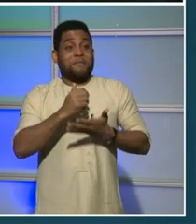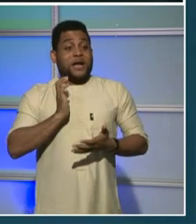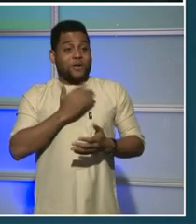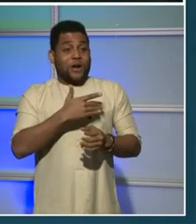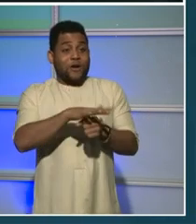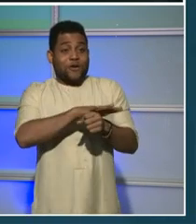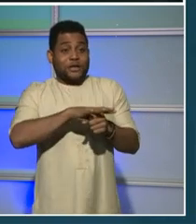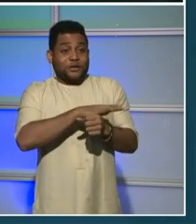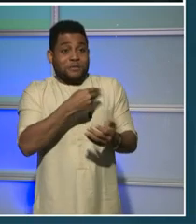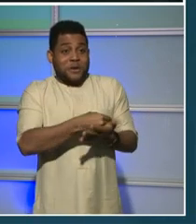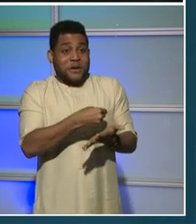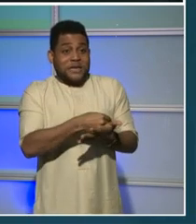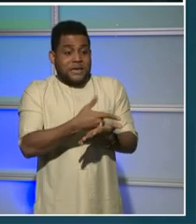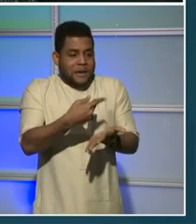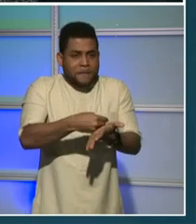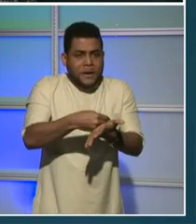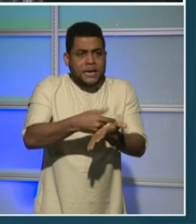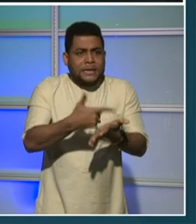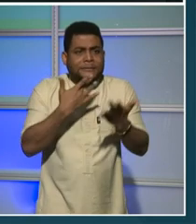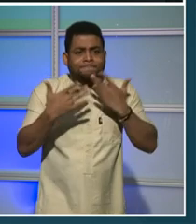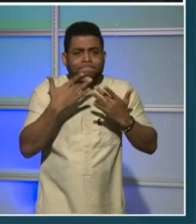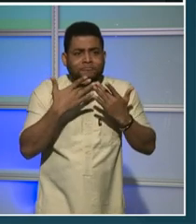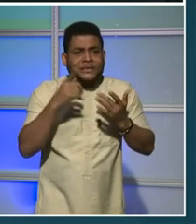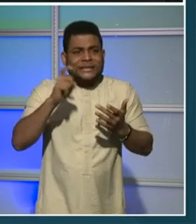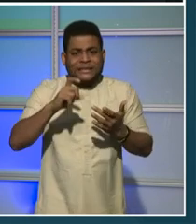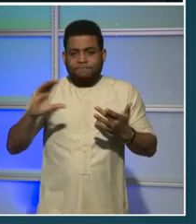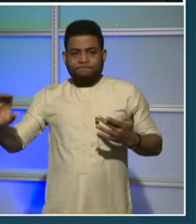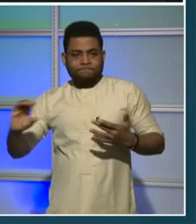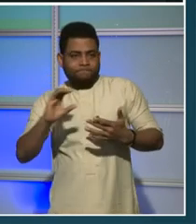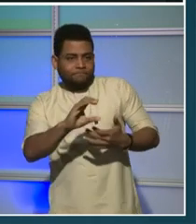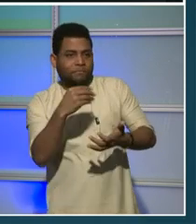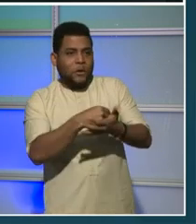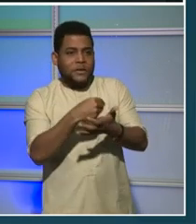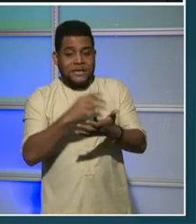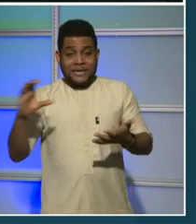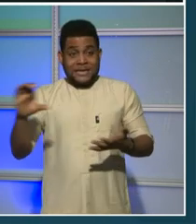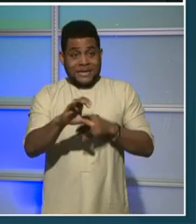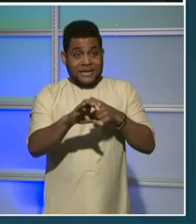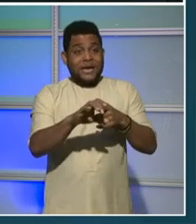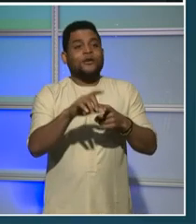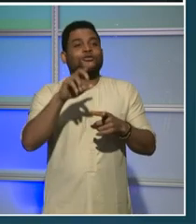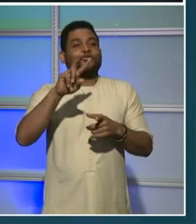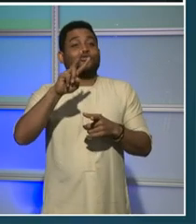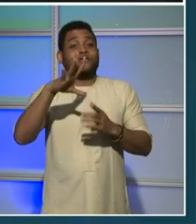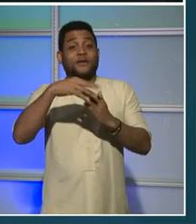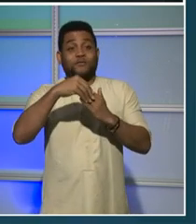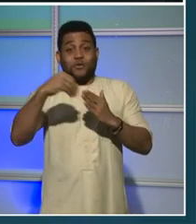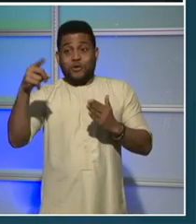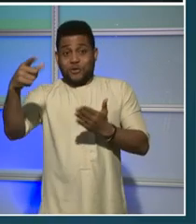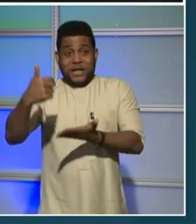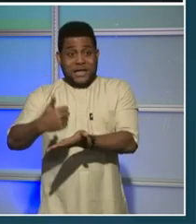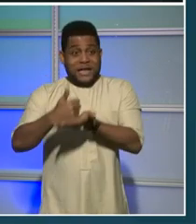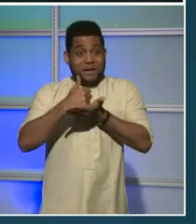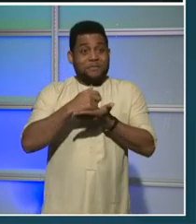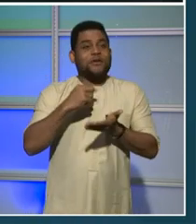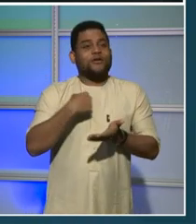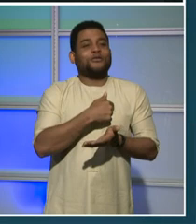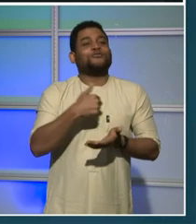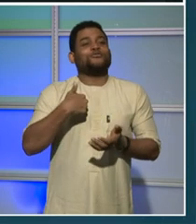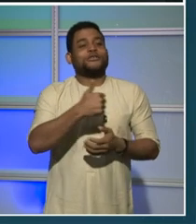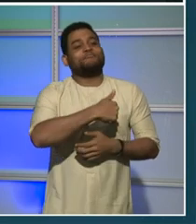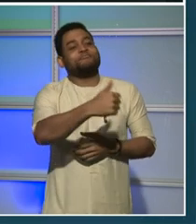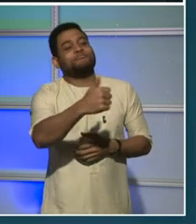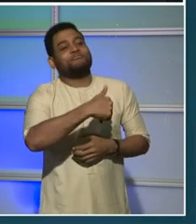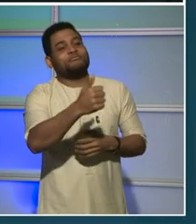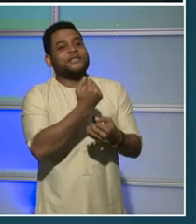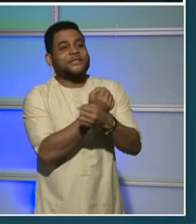them. That's why I need you to set aside $10 so that we can do more to help you travel safely to work, home